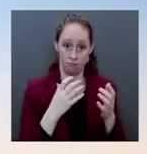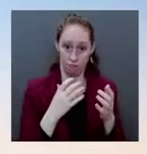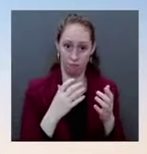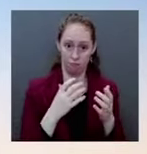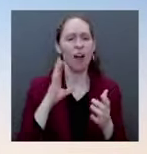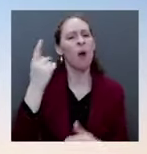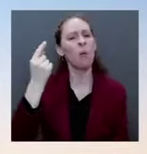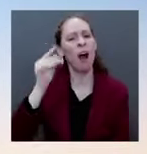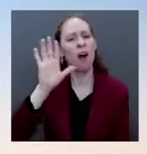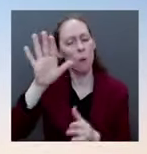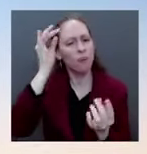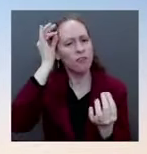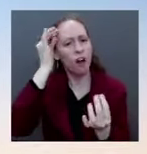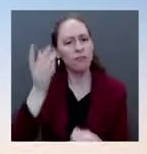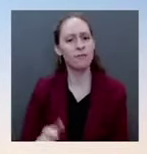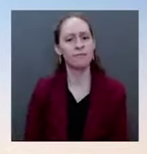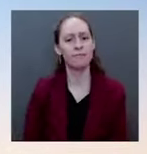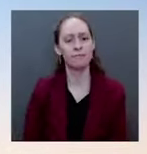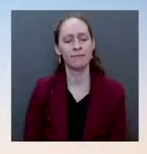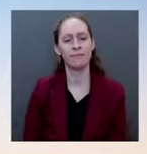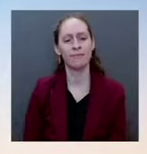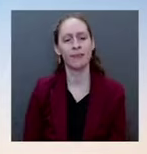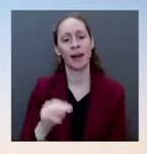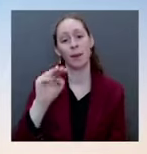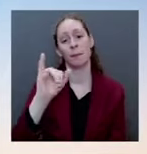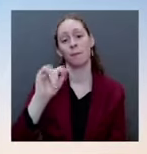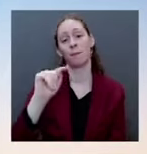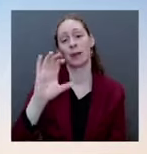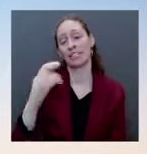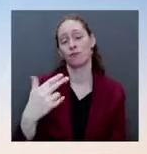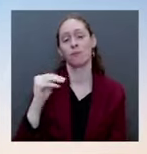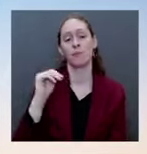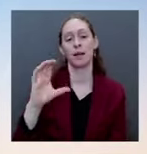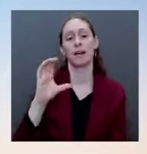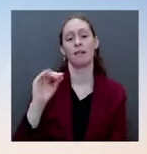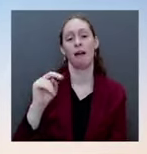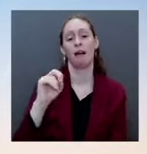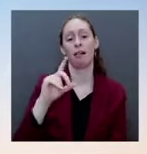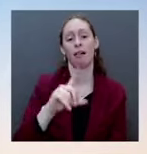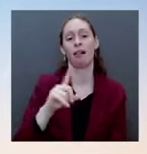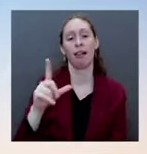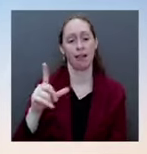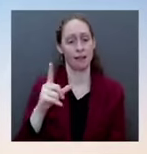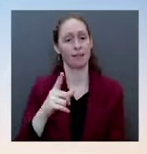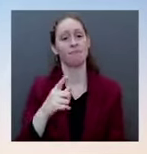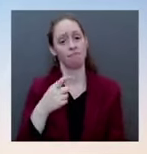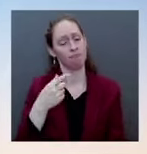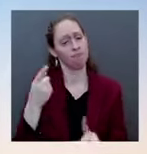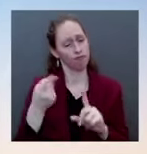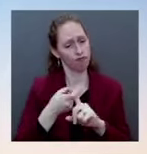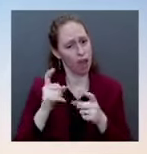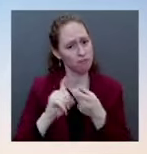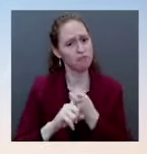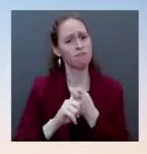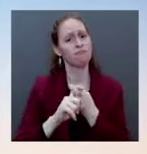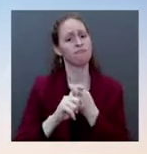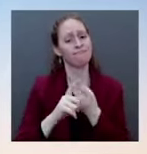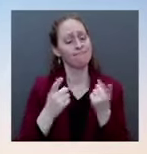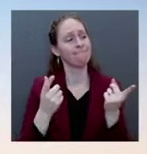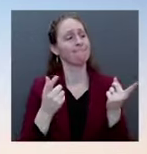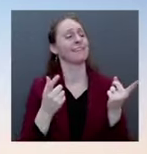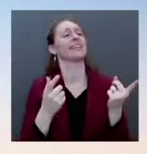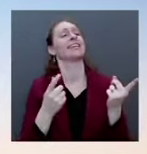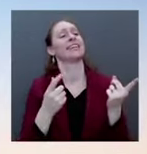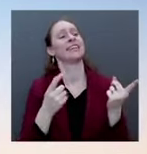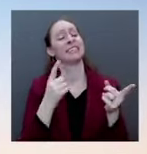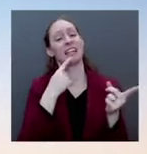is why it's even more disappointing that someone who has supported and advocated for voting rights in the past, wrote about it in his book, has talked about it